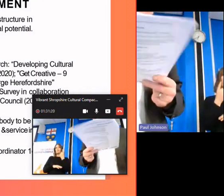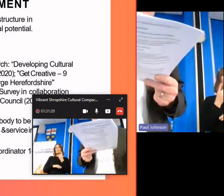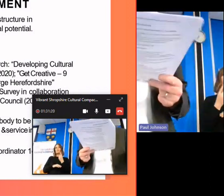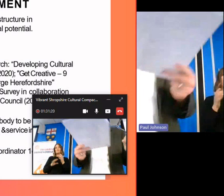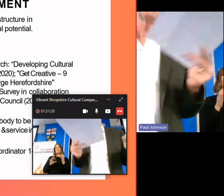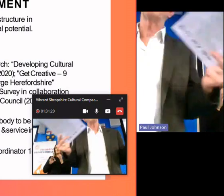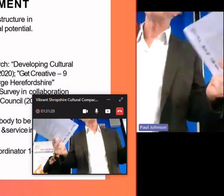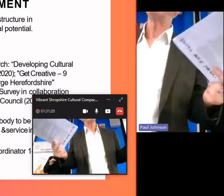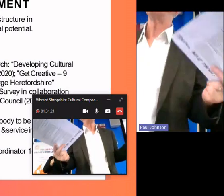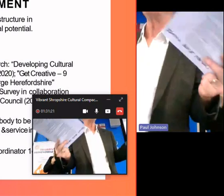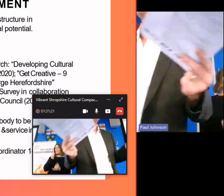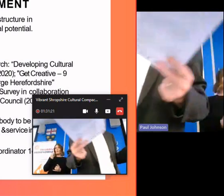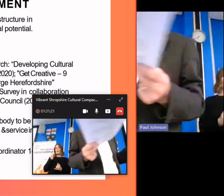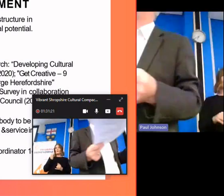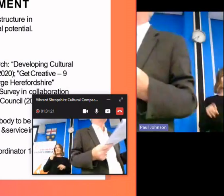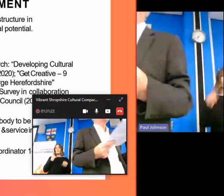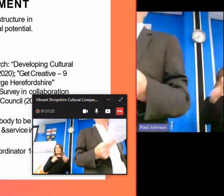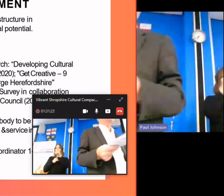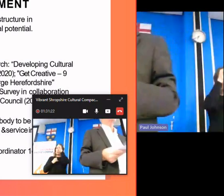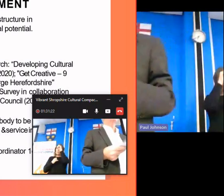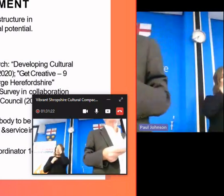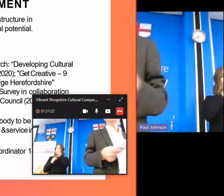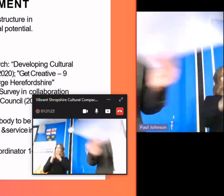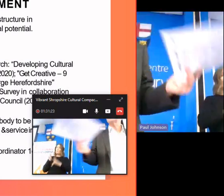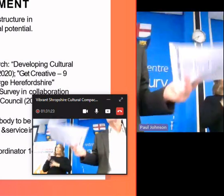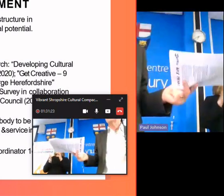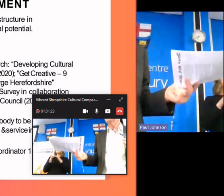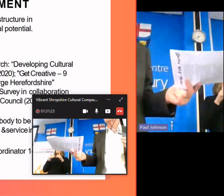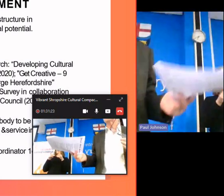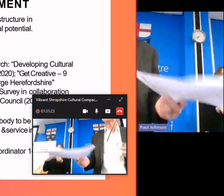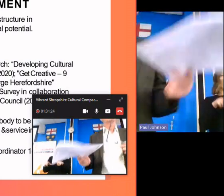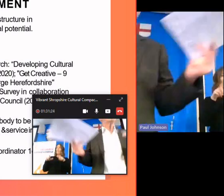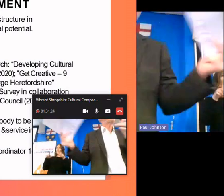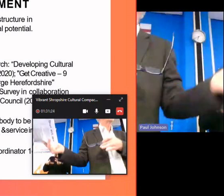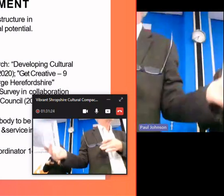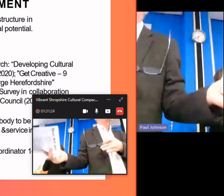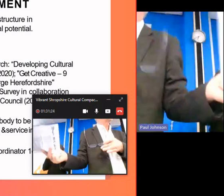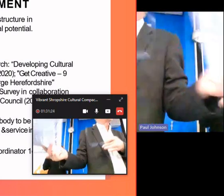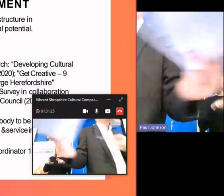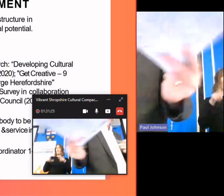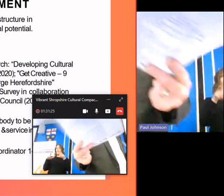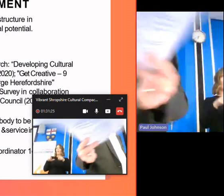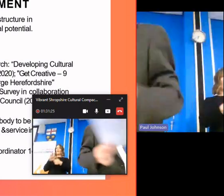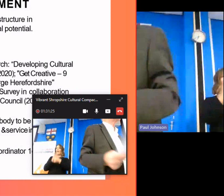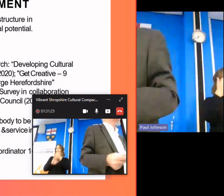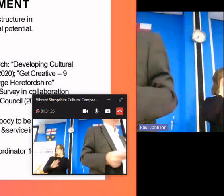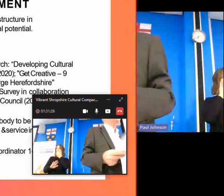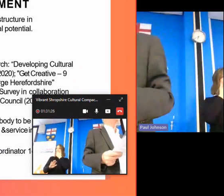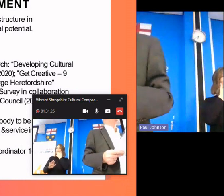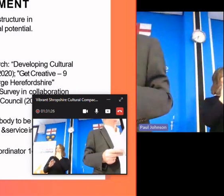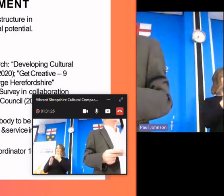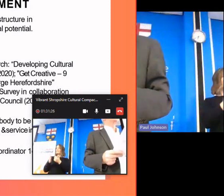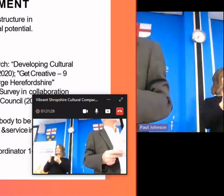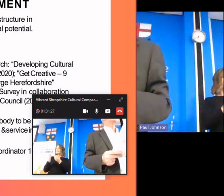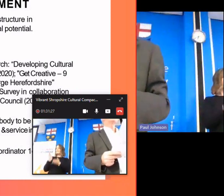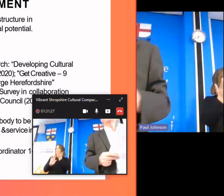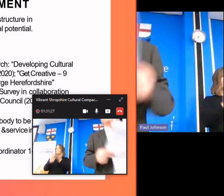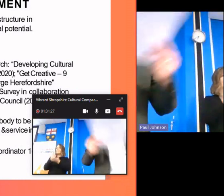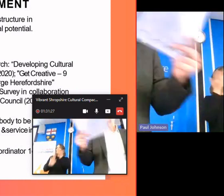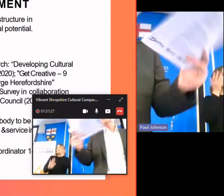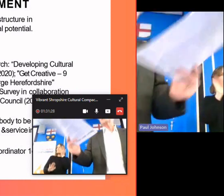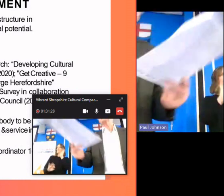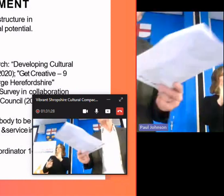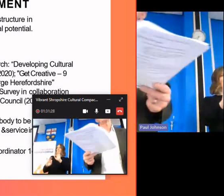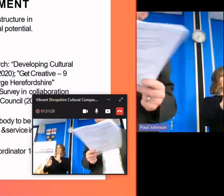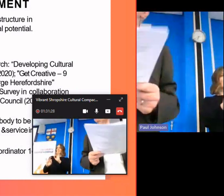there's nothing worse as probably with many of us know of a website that just sort of malingers there or is way out of gate all the time uh so